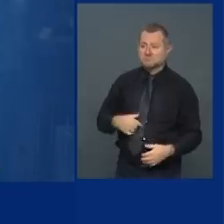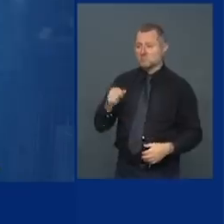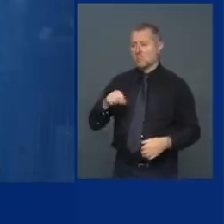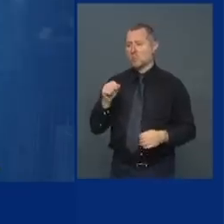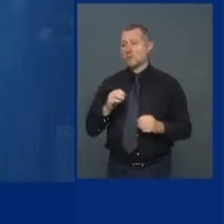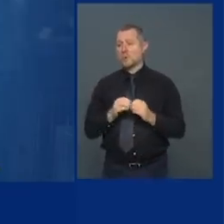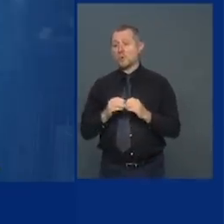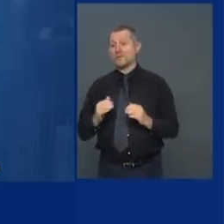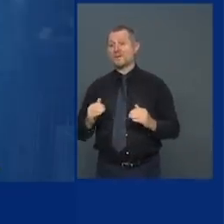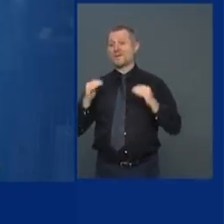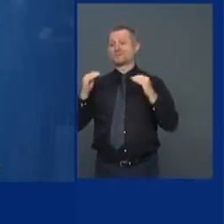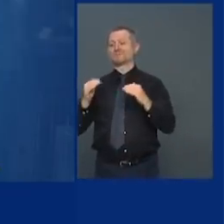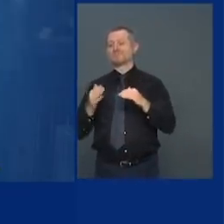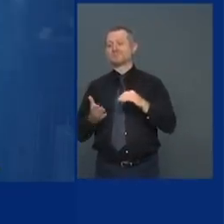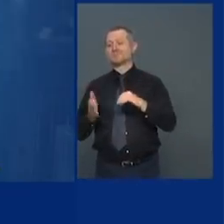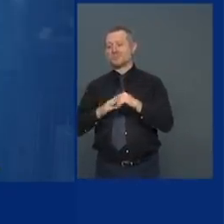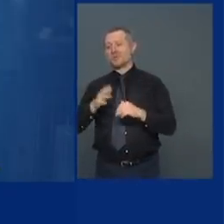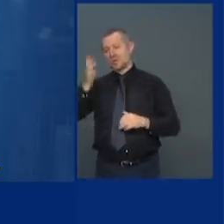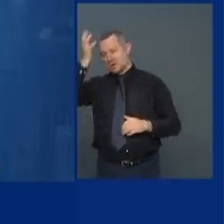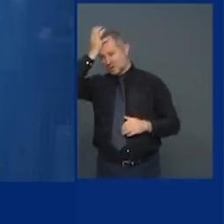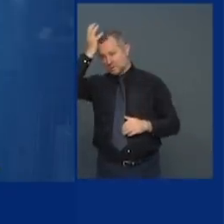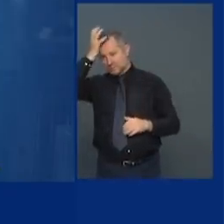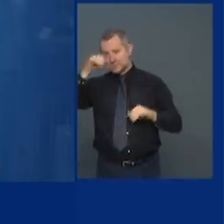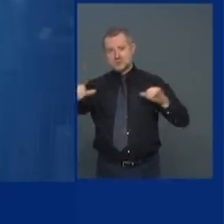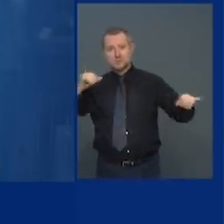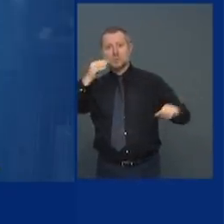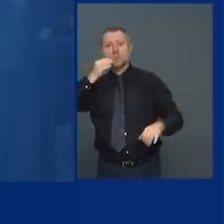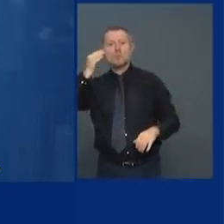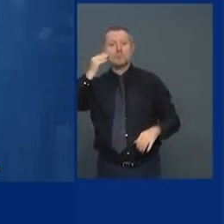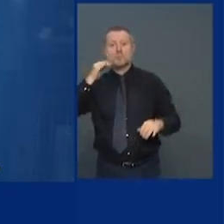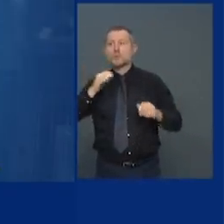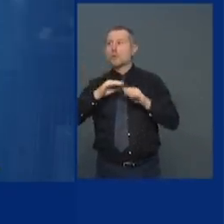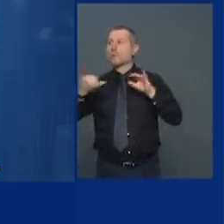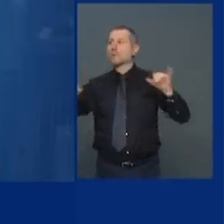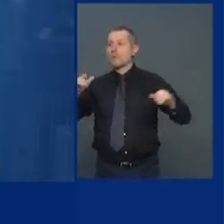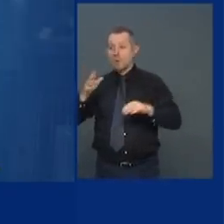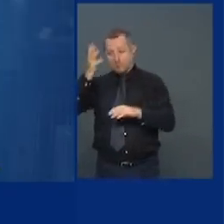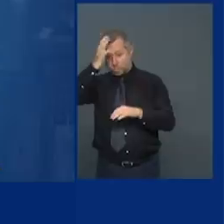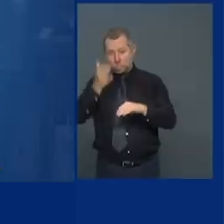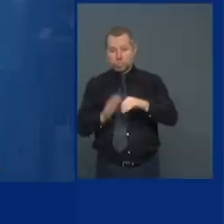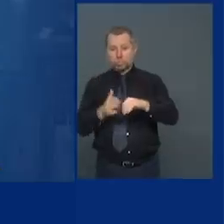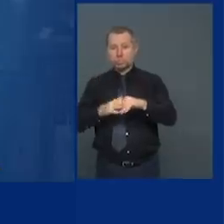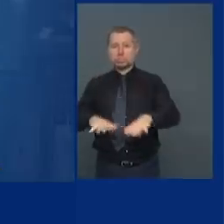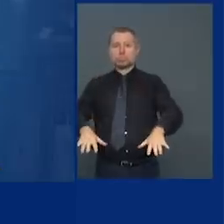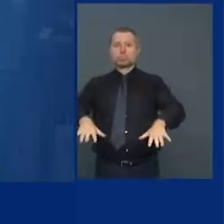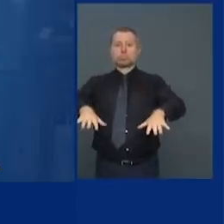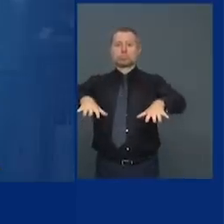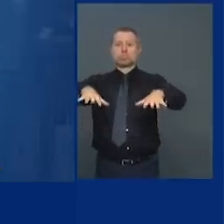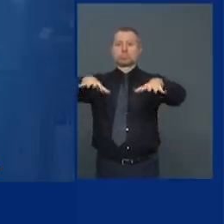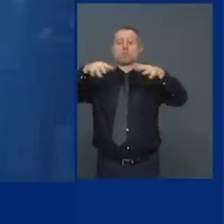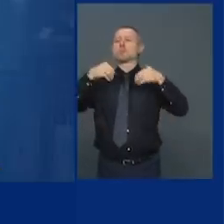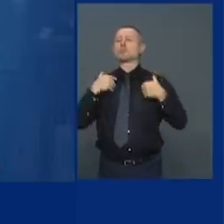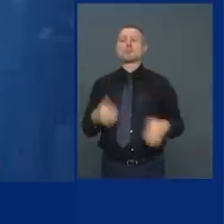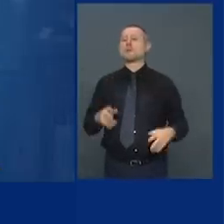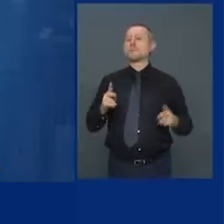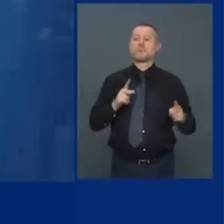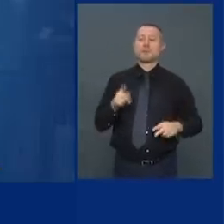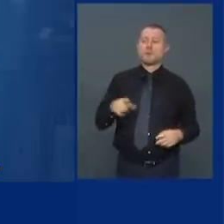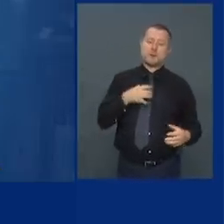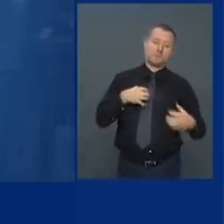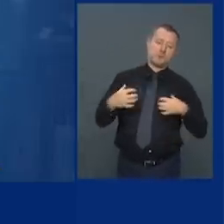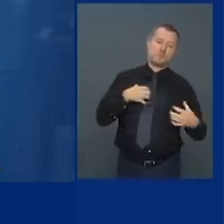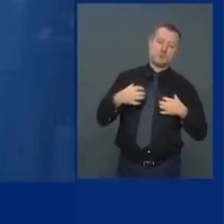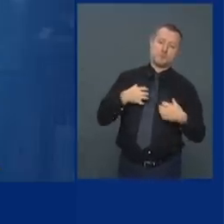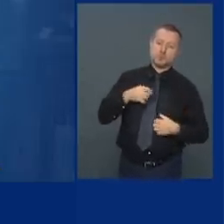staying at home but in this environment we don't need people complaining about cleanliness of the